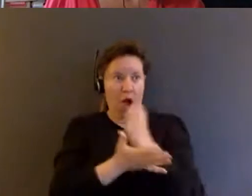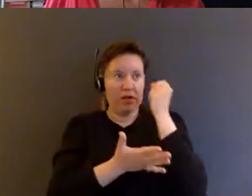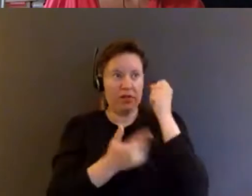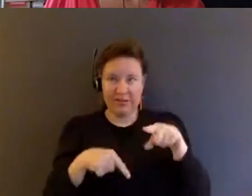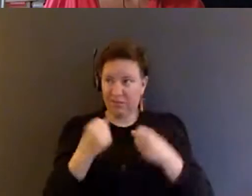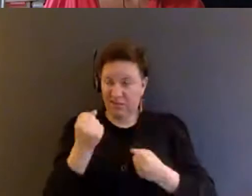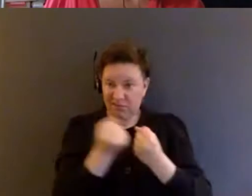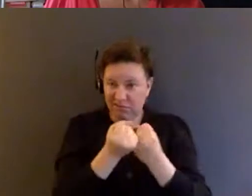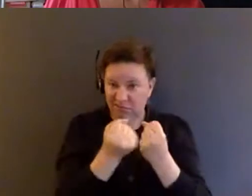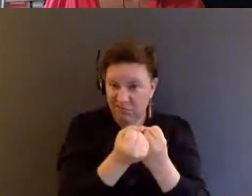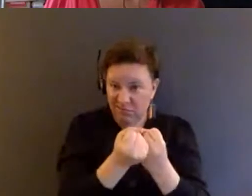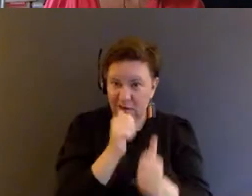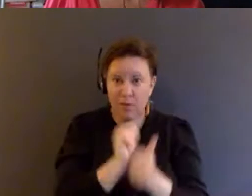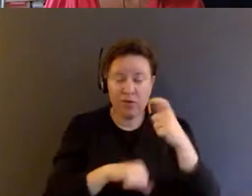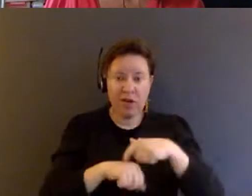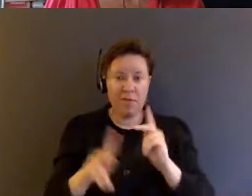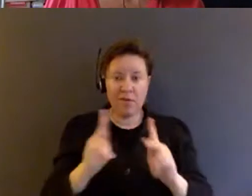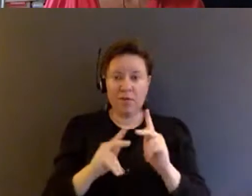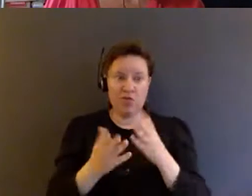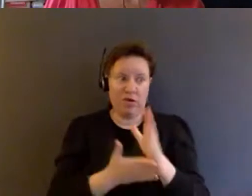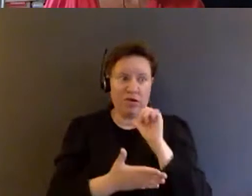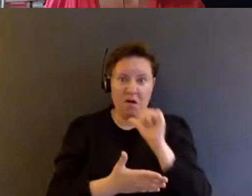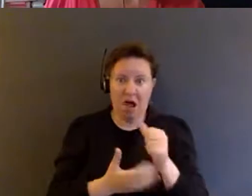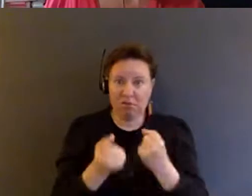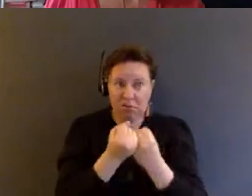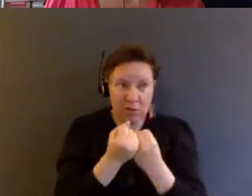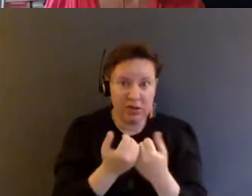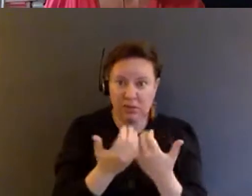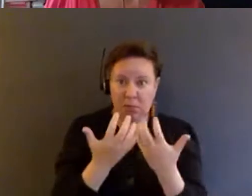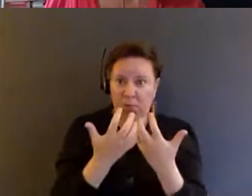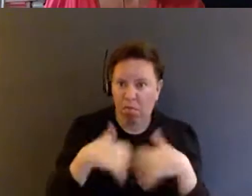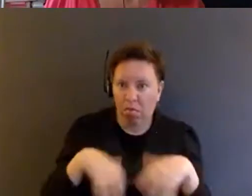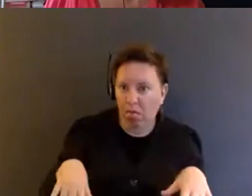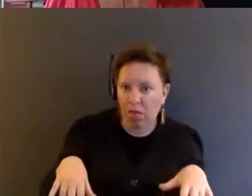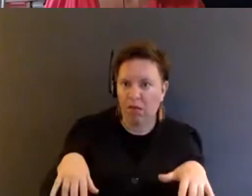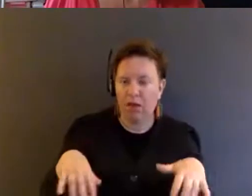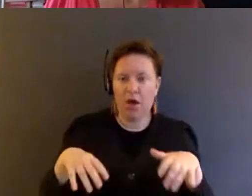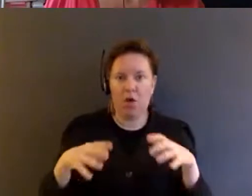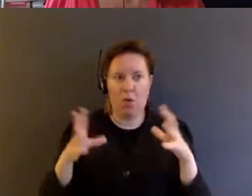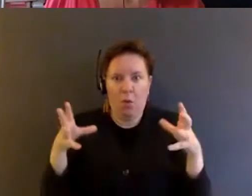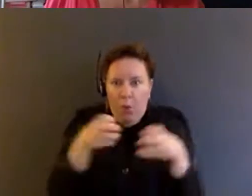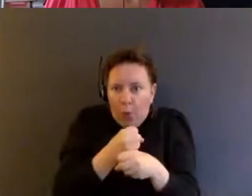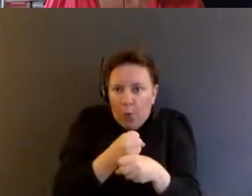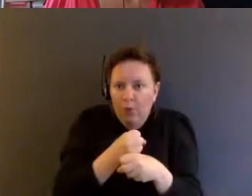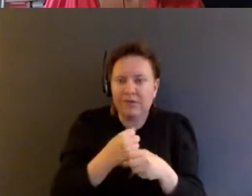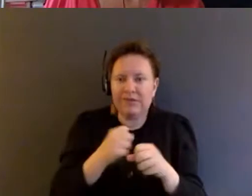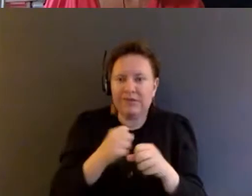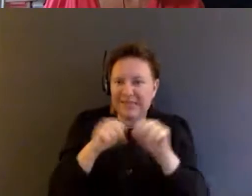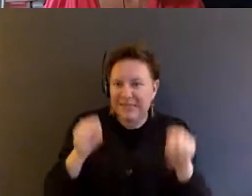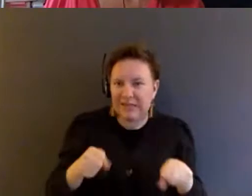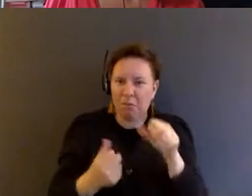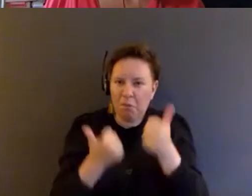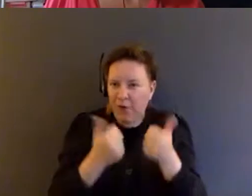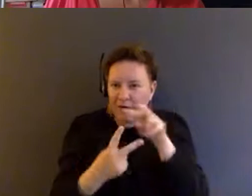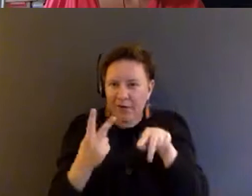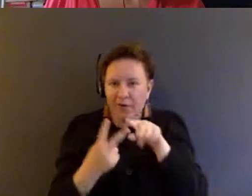people's rights are not enforced. And if we won, would this expand or shrink the system? And so I think that's always a question, like, is